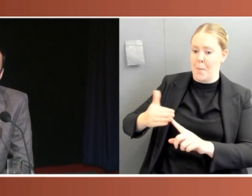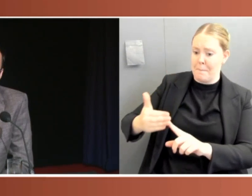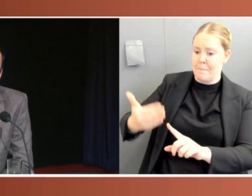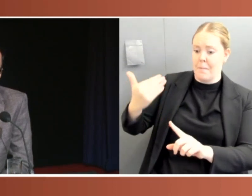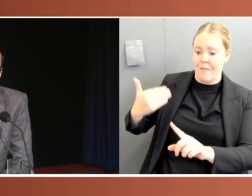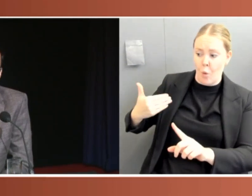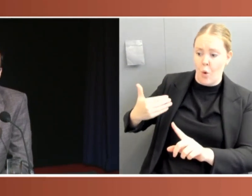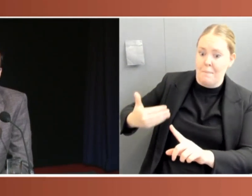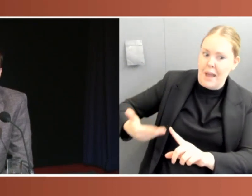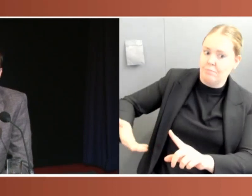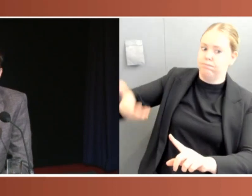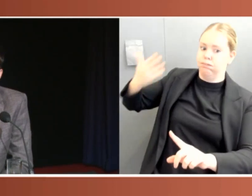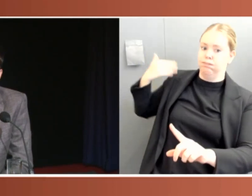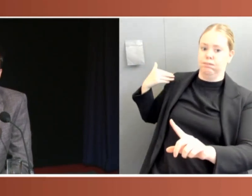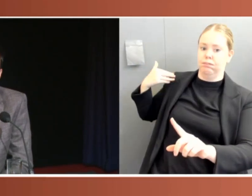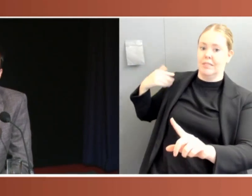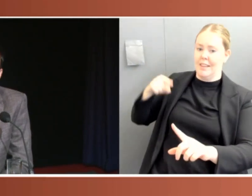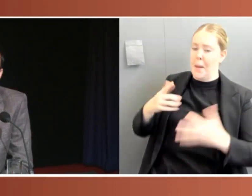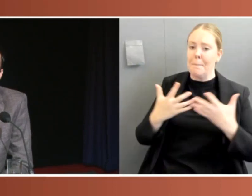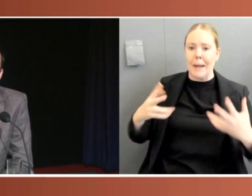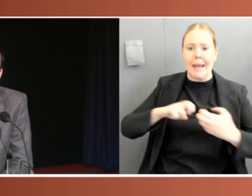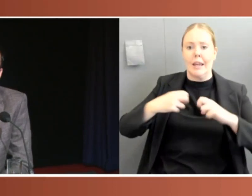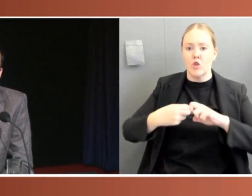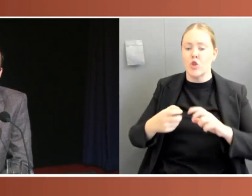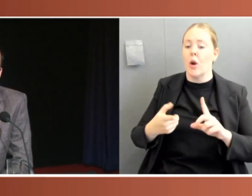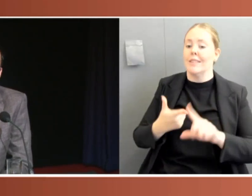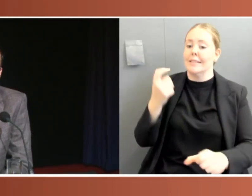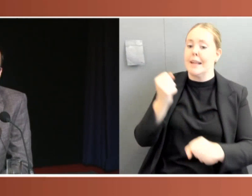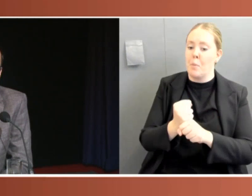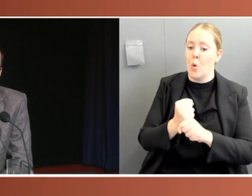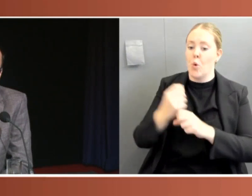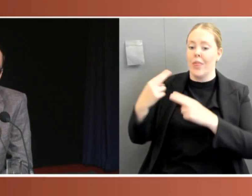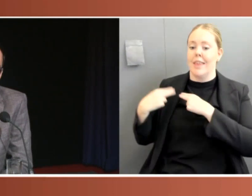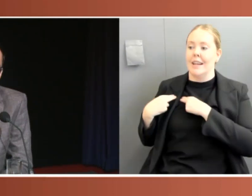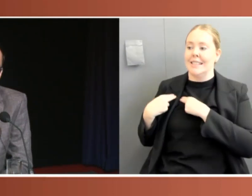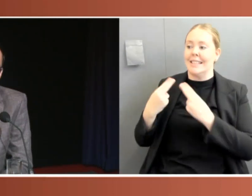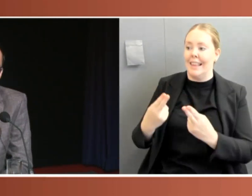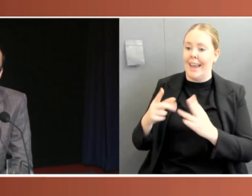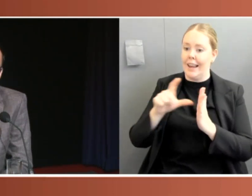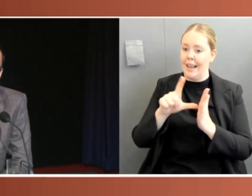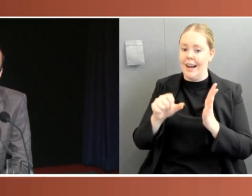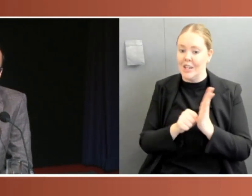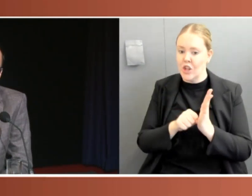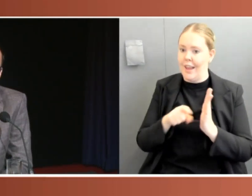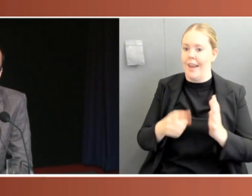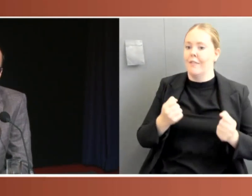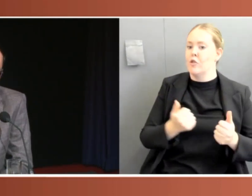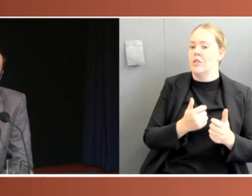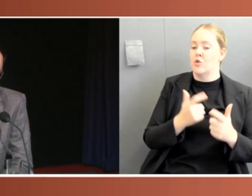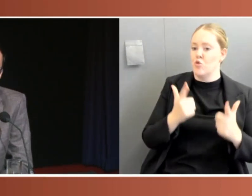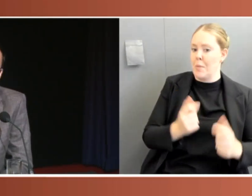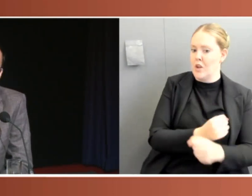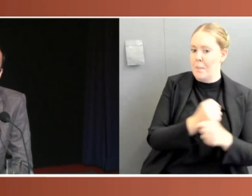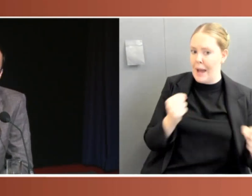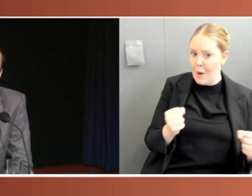is a real problem. And, you know, I think they said 20% of the delegated scrutiny committee said 20% of the instruments passed during the pandemic were